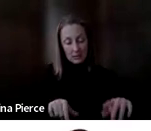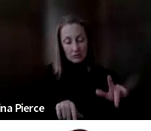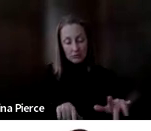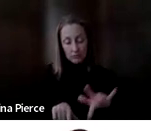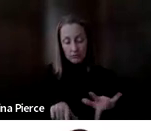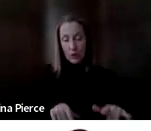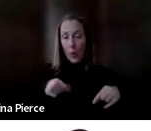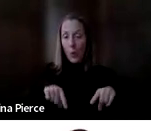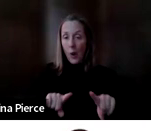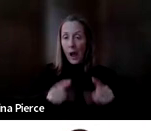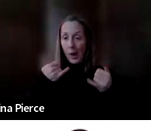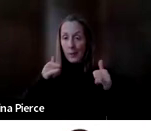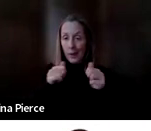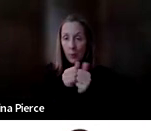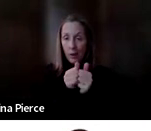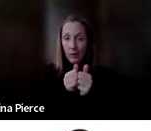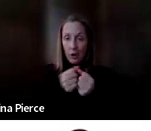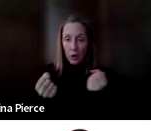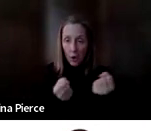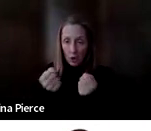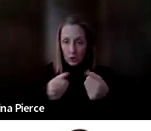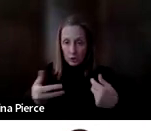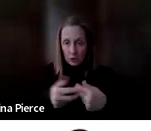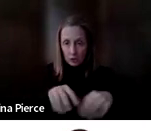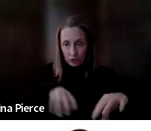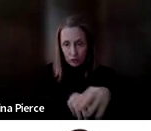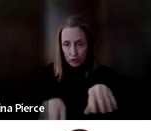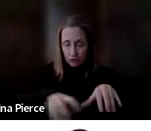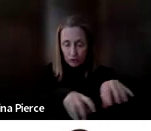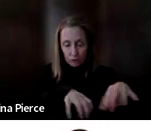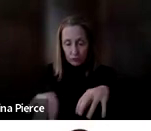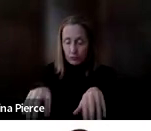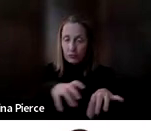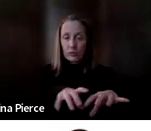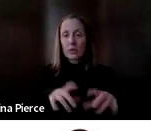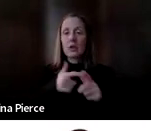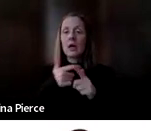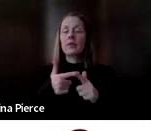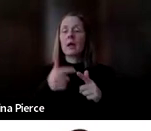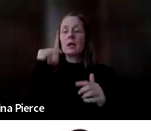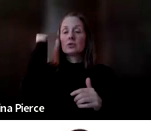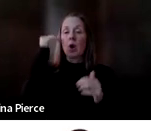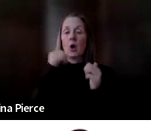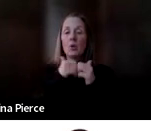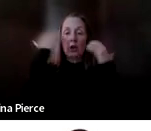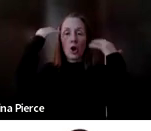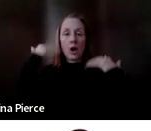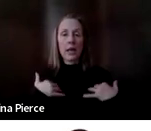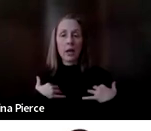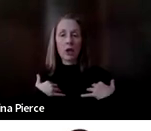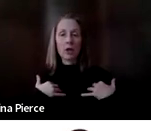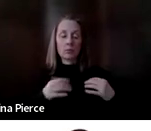And then I have a photo of an adult with long hair holding a communication book and pointing to an icon in there as well.